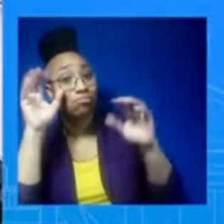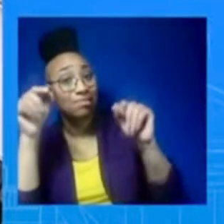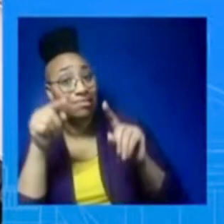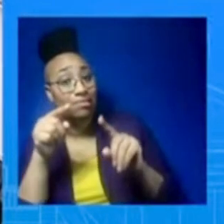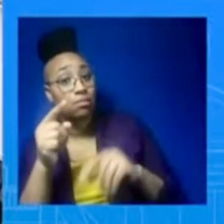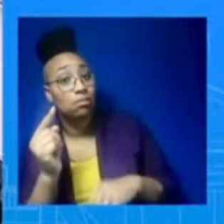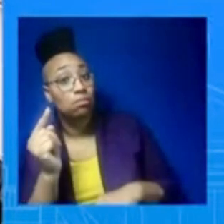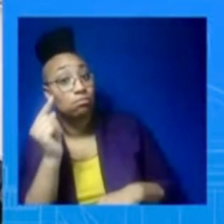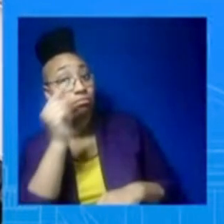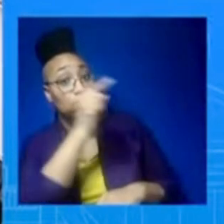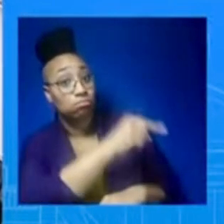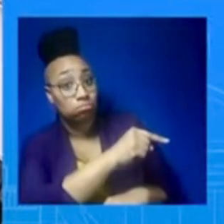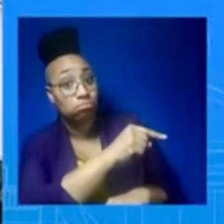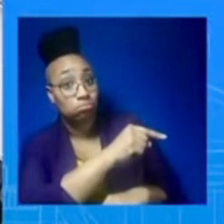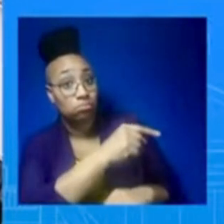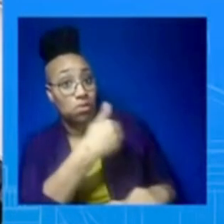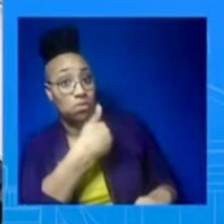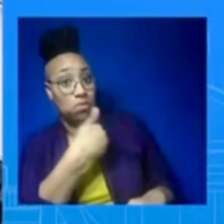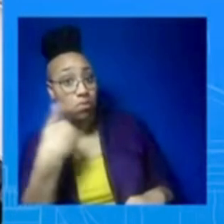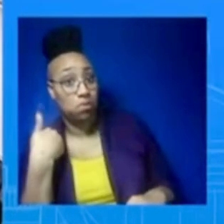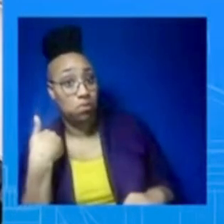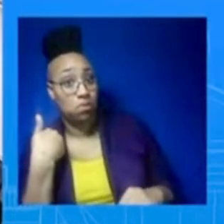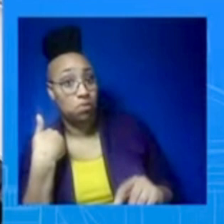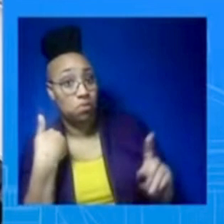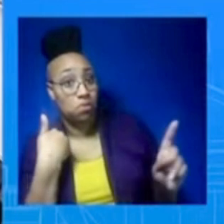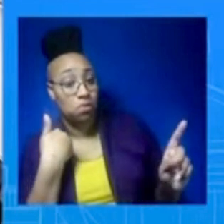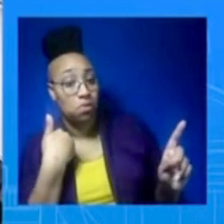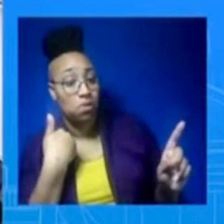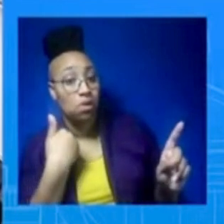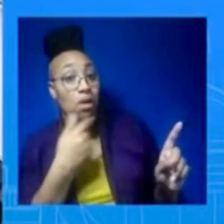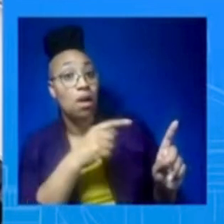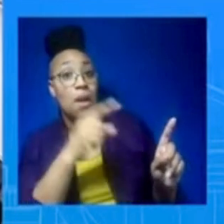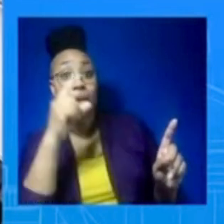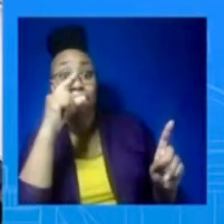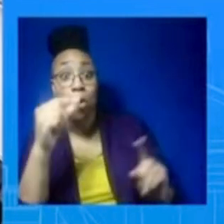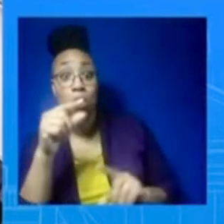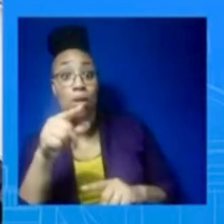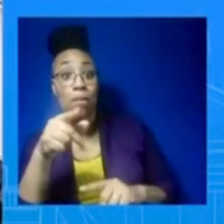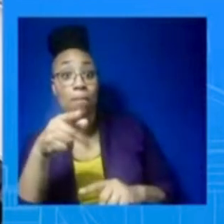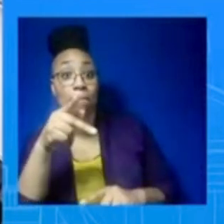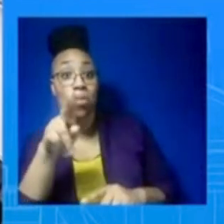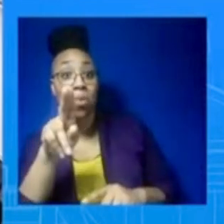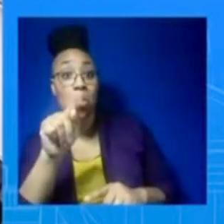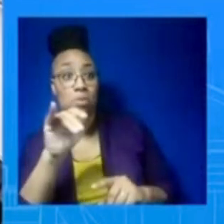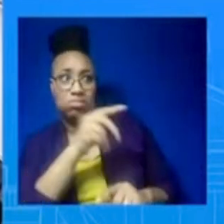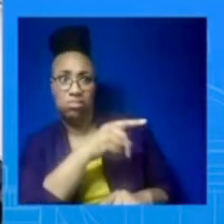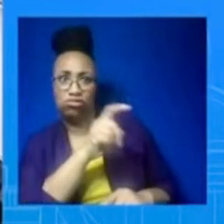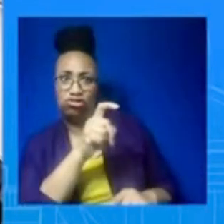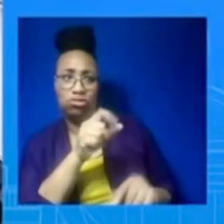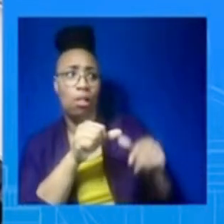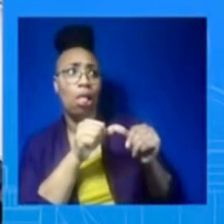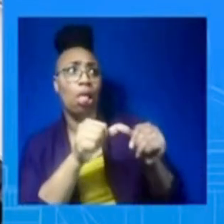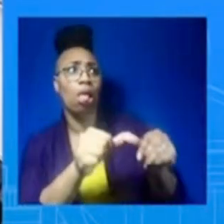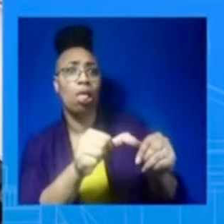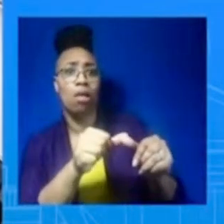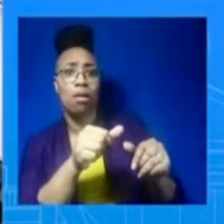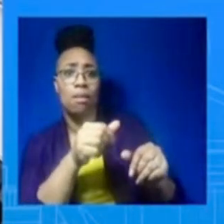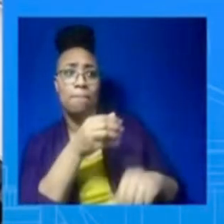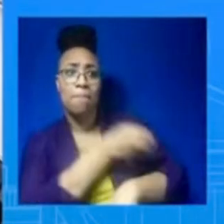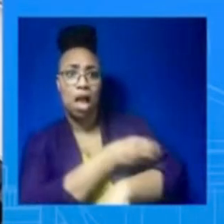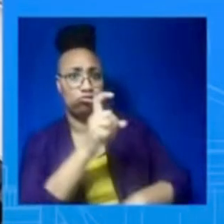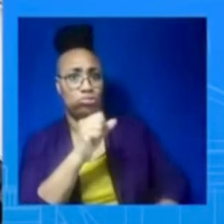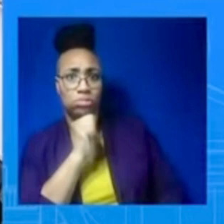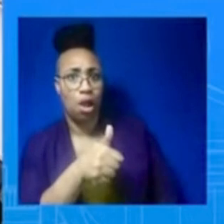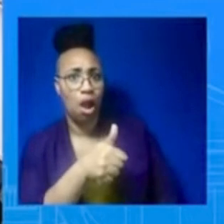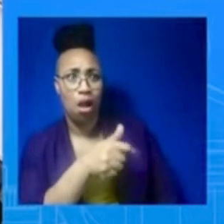regime change. Given that we're now one year on, the war has dragged on this time, is there any change in the U.S. approach? Do you